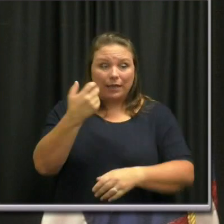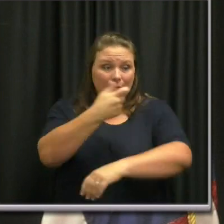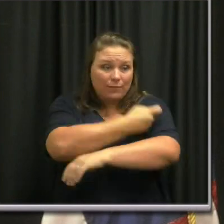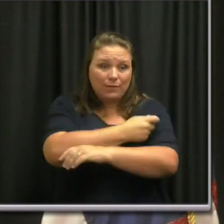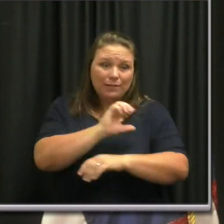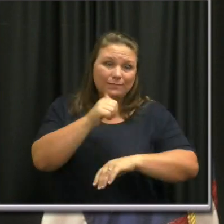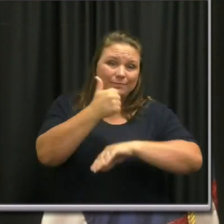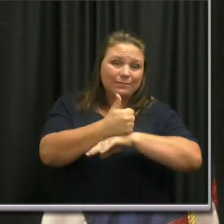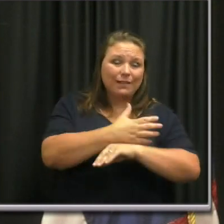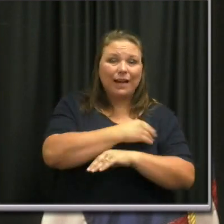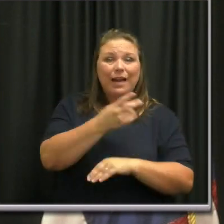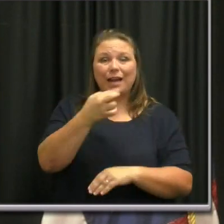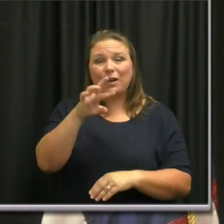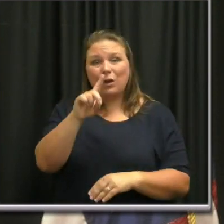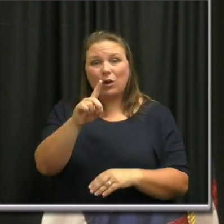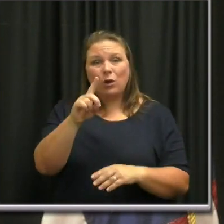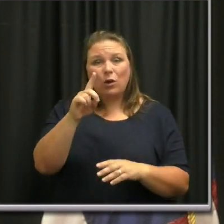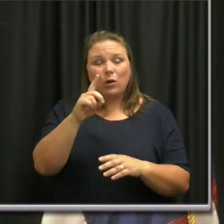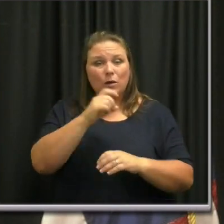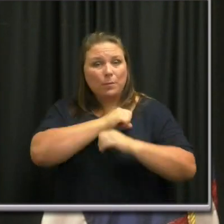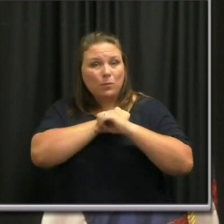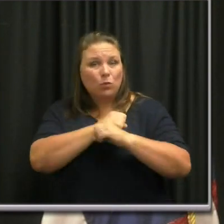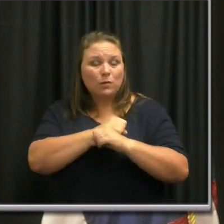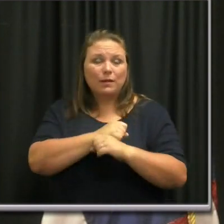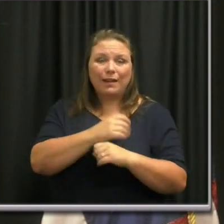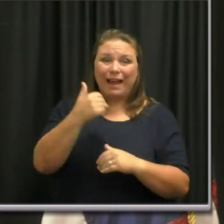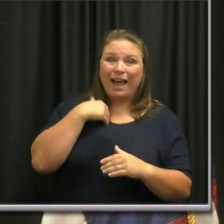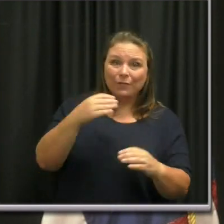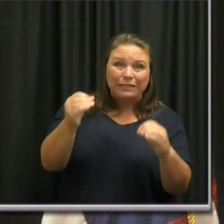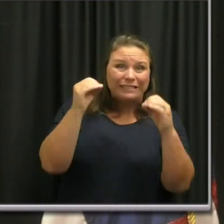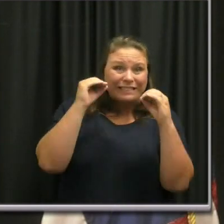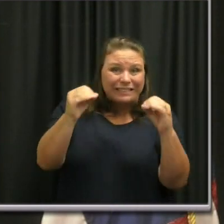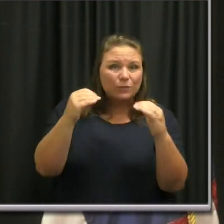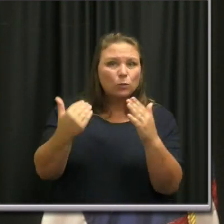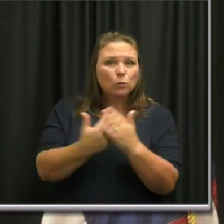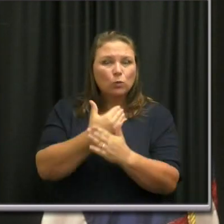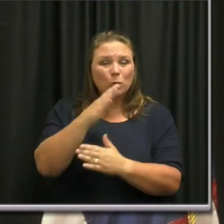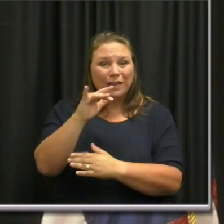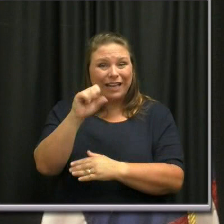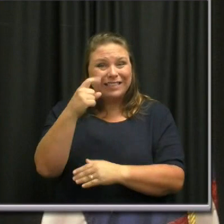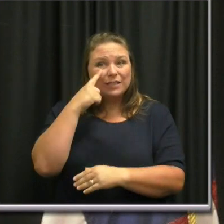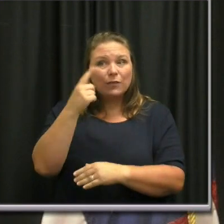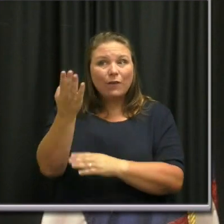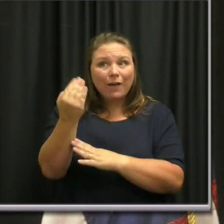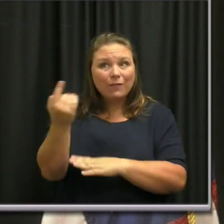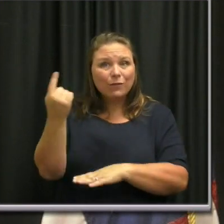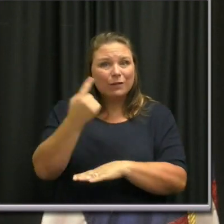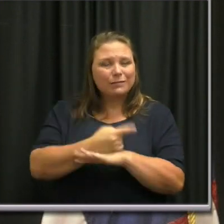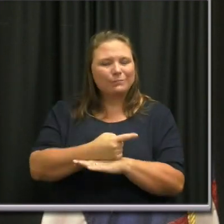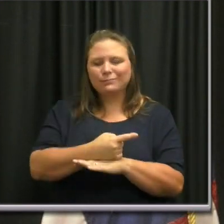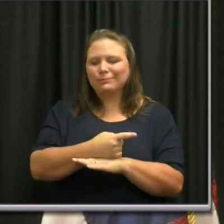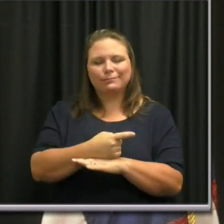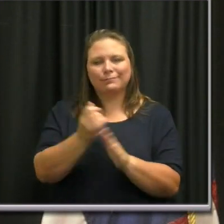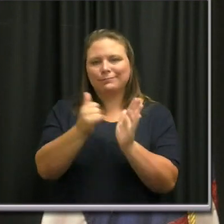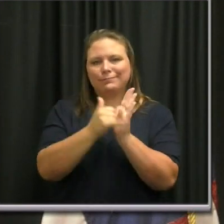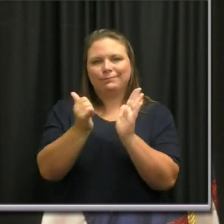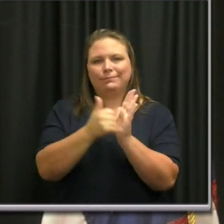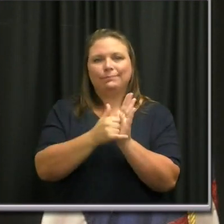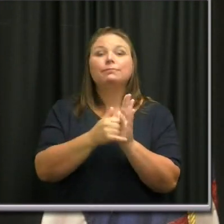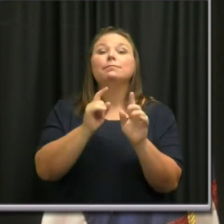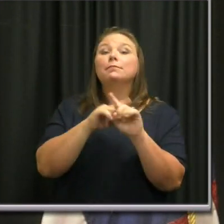and there's herd immunity, the probability of getting to absolutely zero new cases is almost not possible.